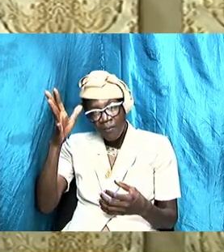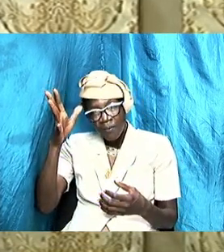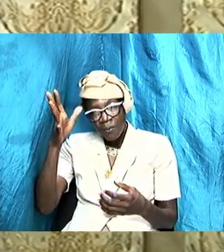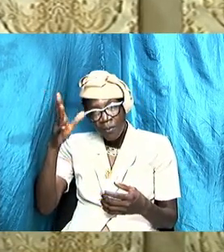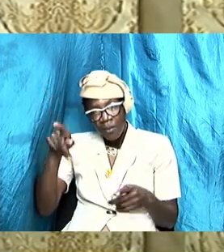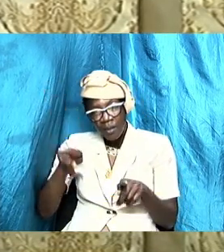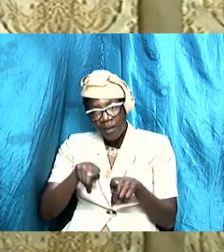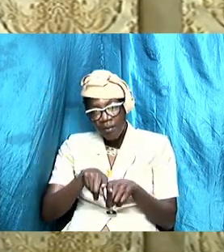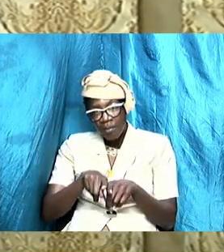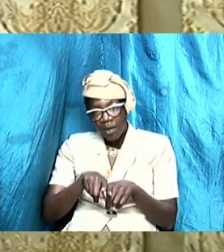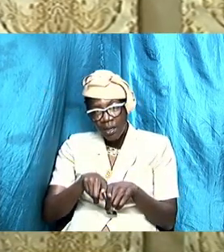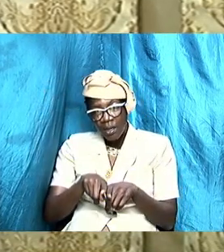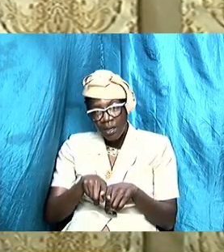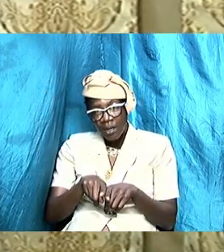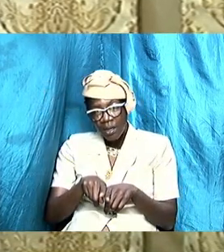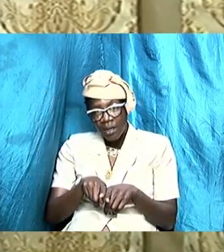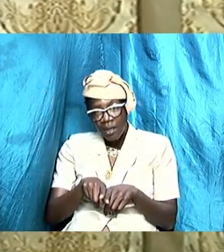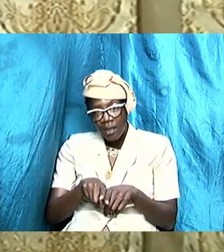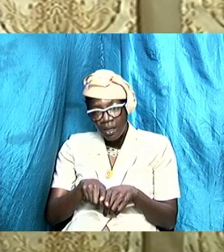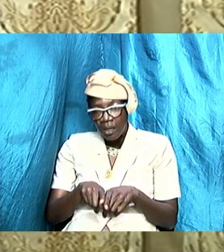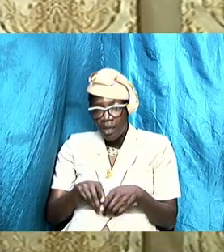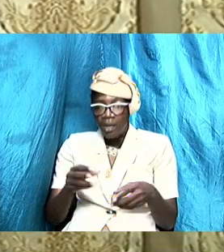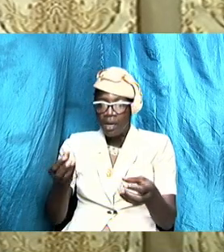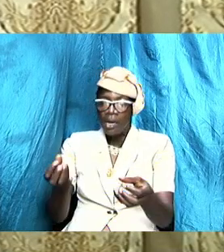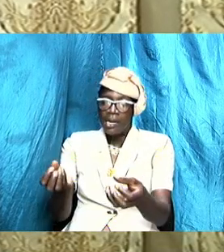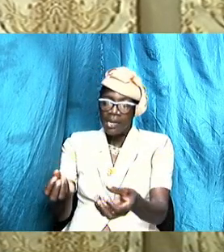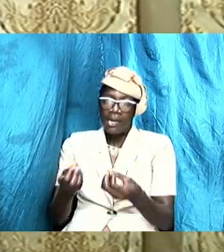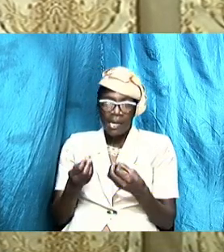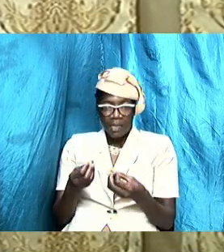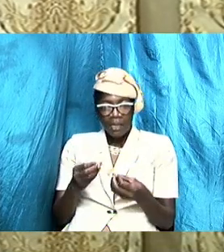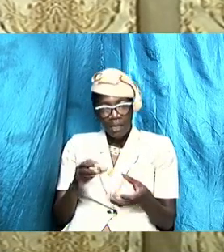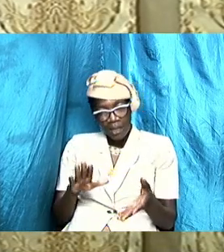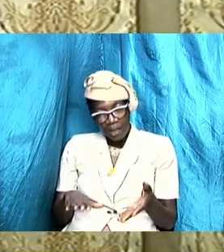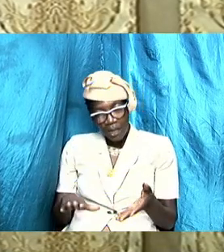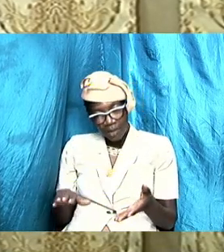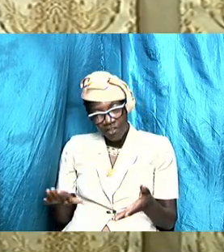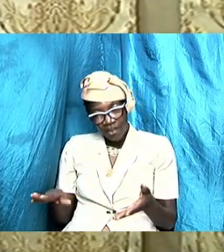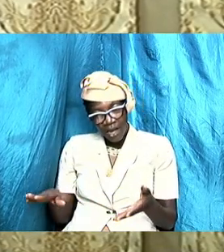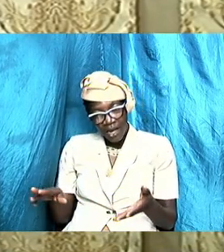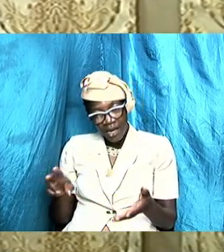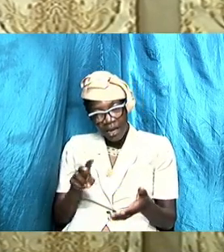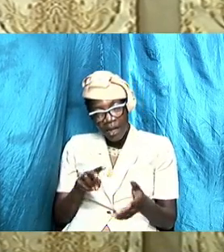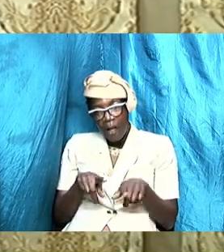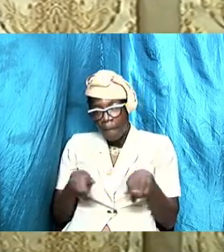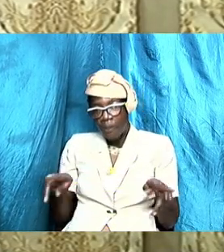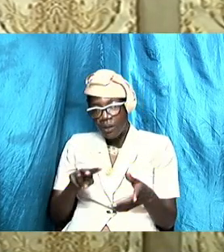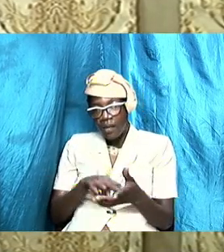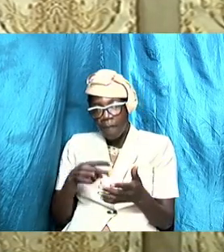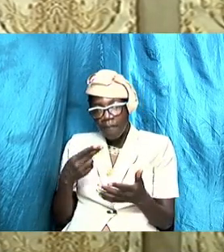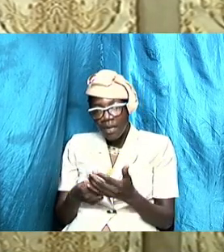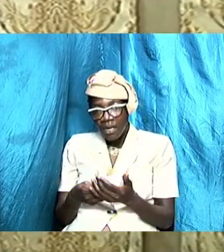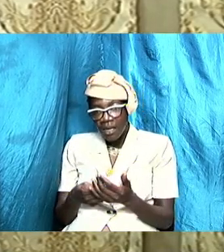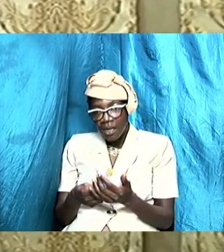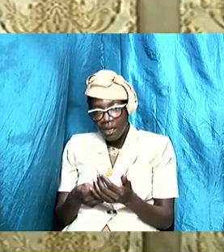procreating and having an offspring it literally means source